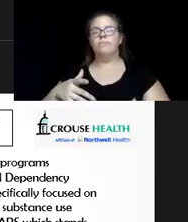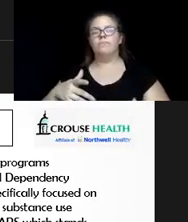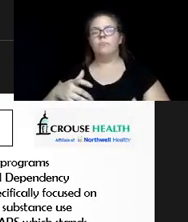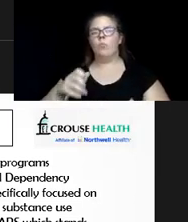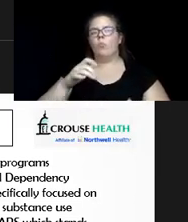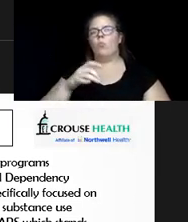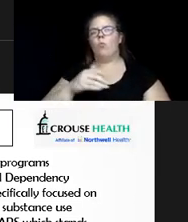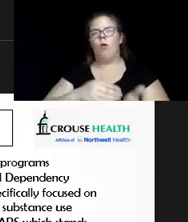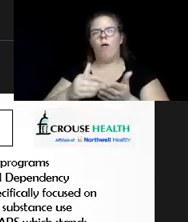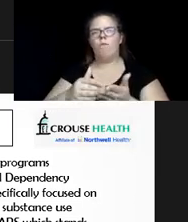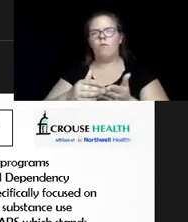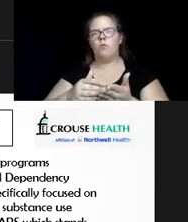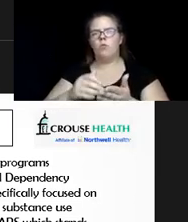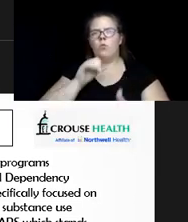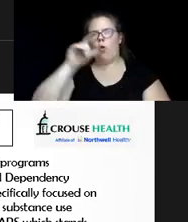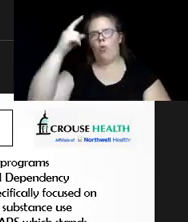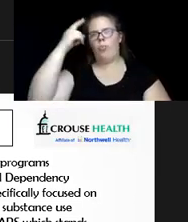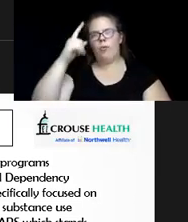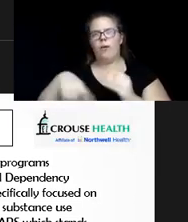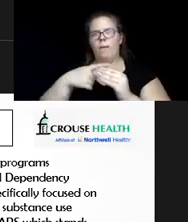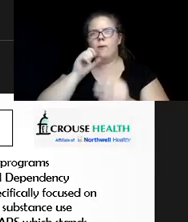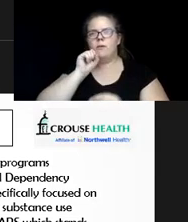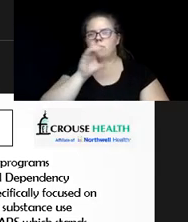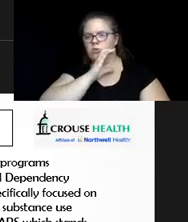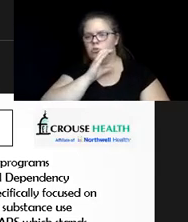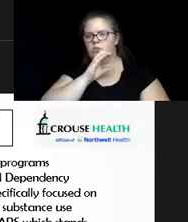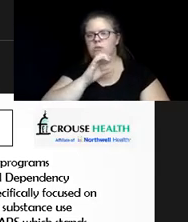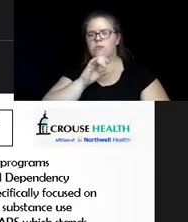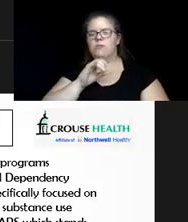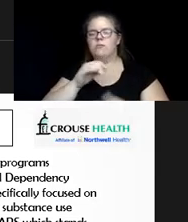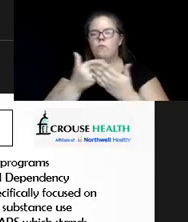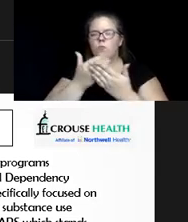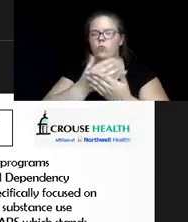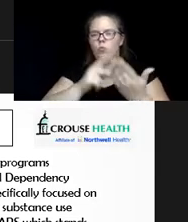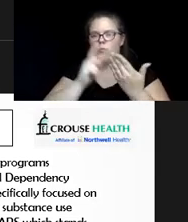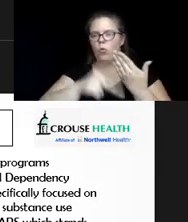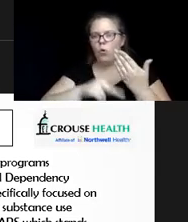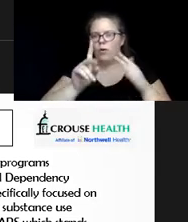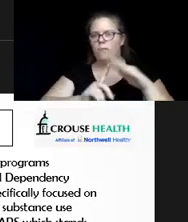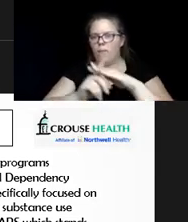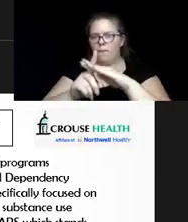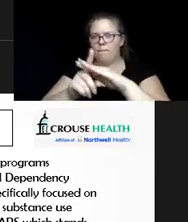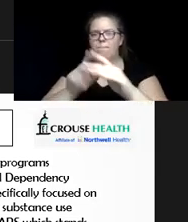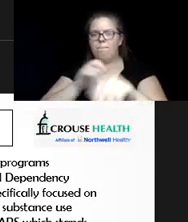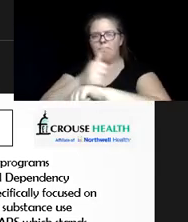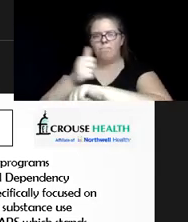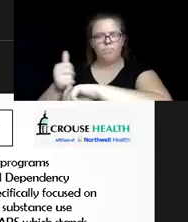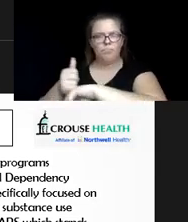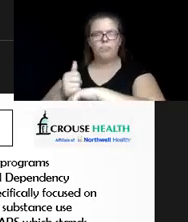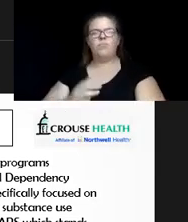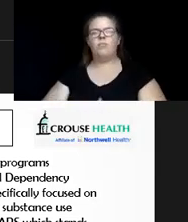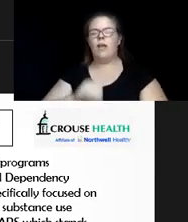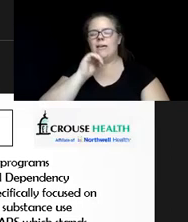often think about that, when we set up programs, when we set up services, there's lot of non-age